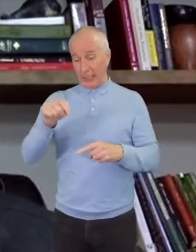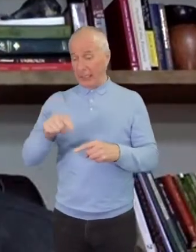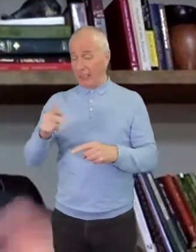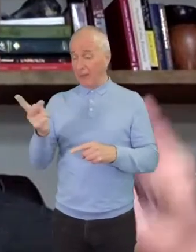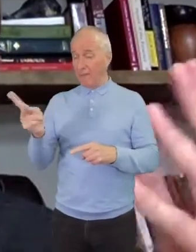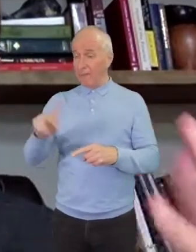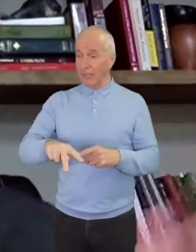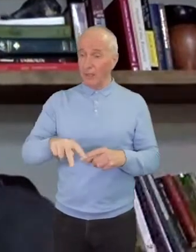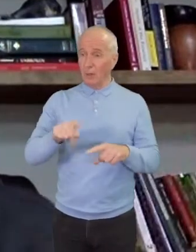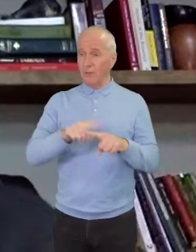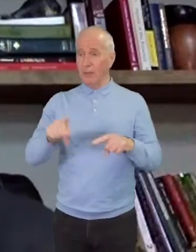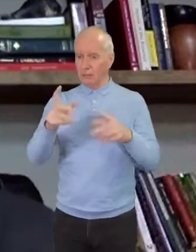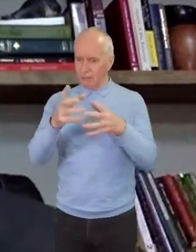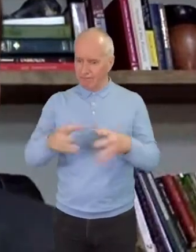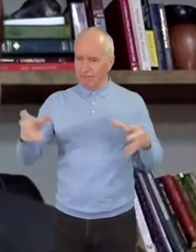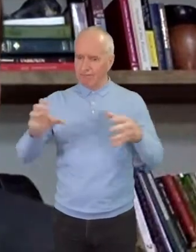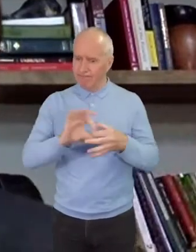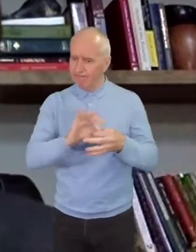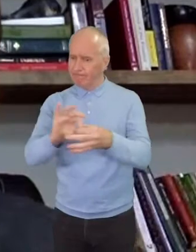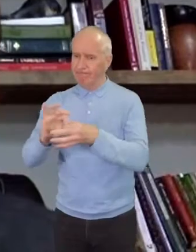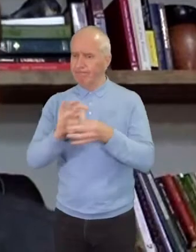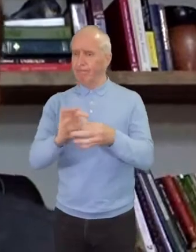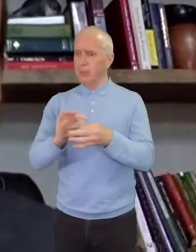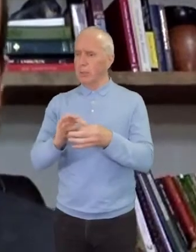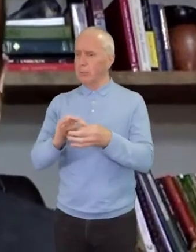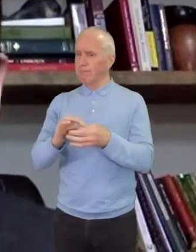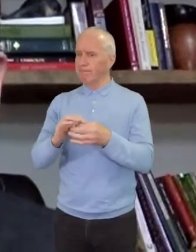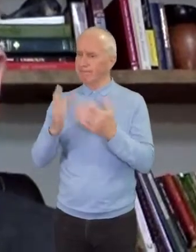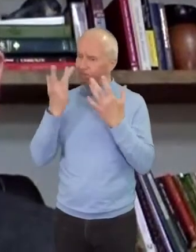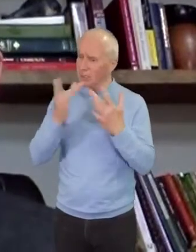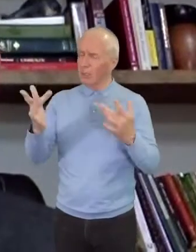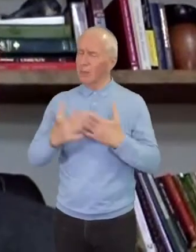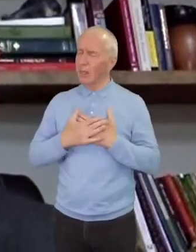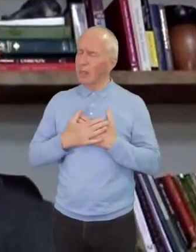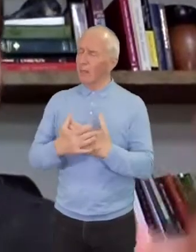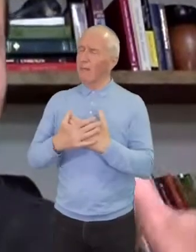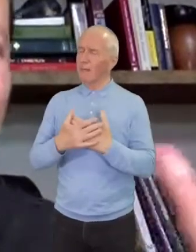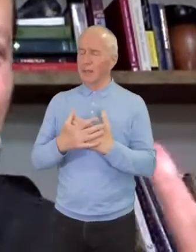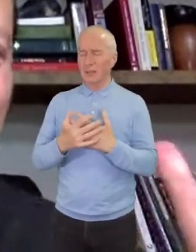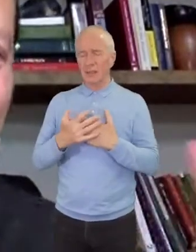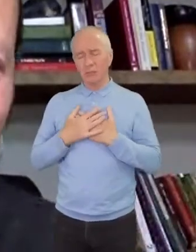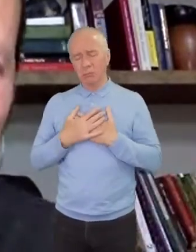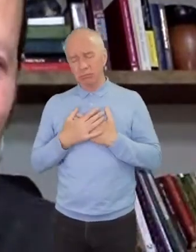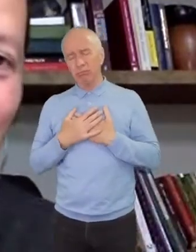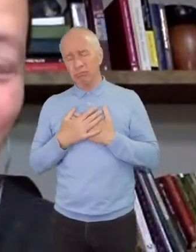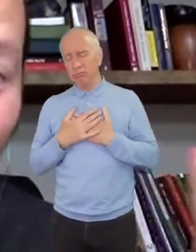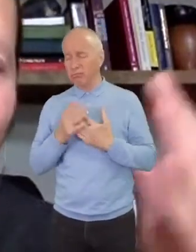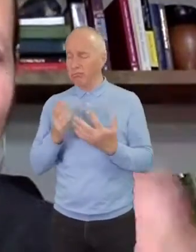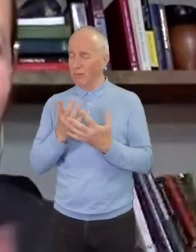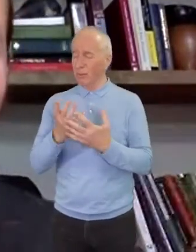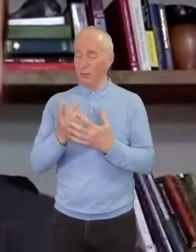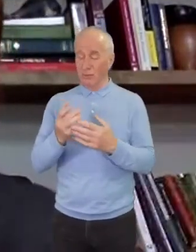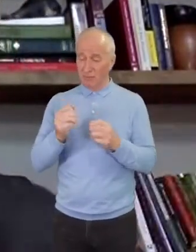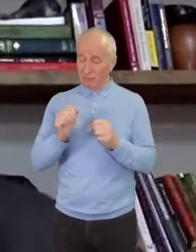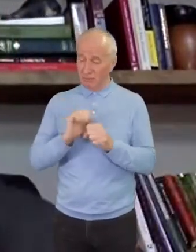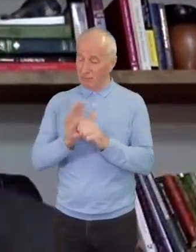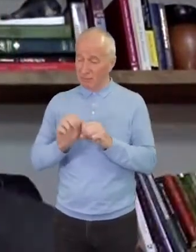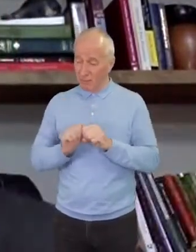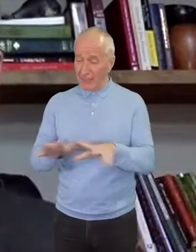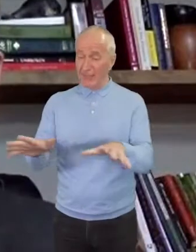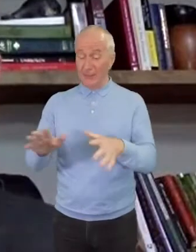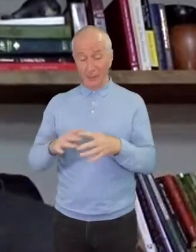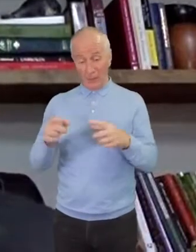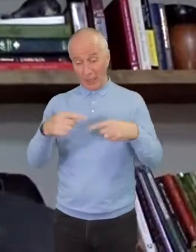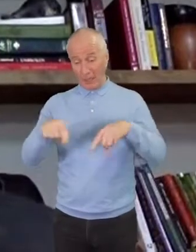up to show love and compassion in the middle of the pandemic. We've been a COVID testing site where hundreds of folks